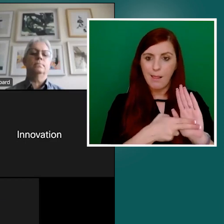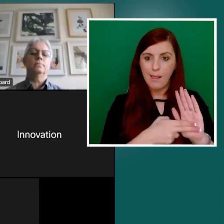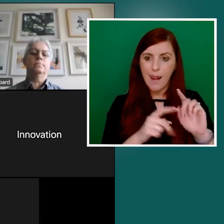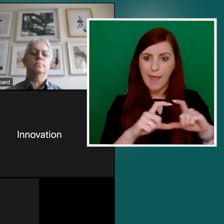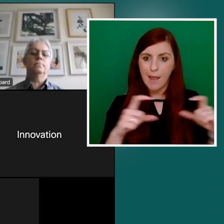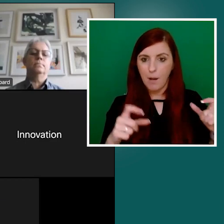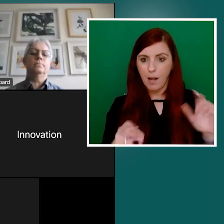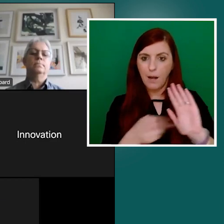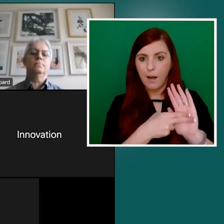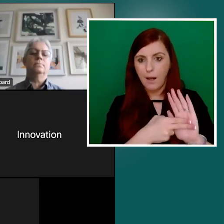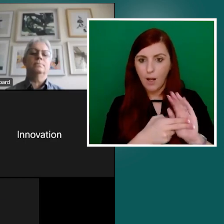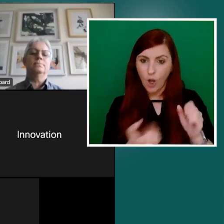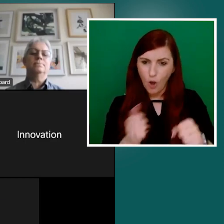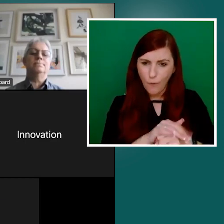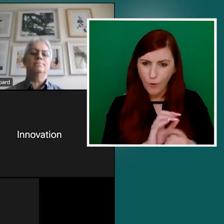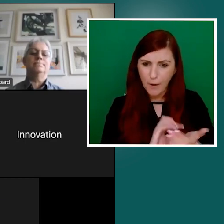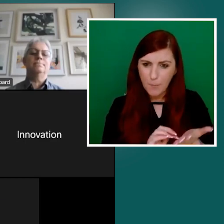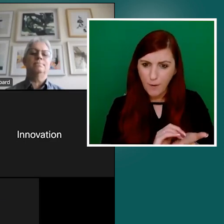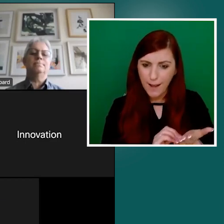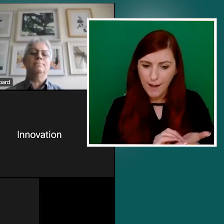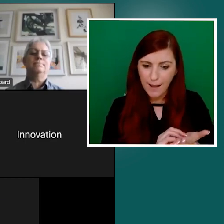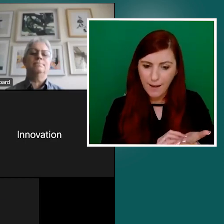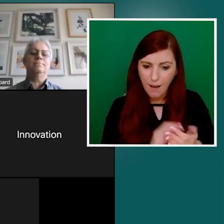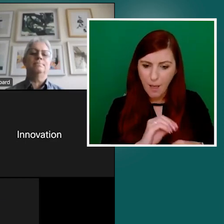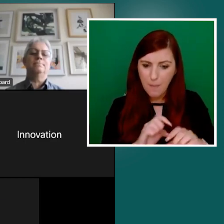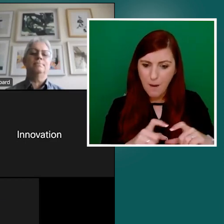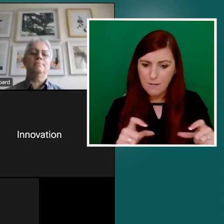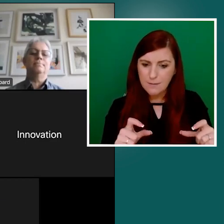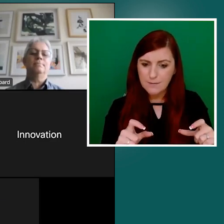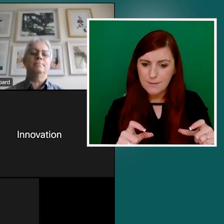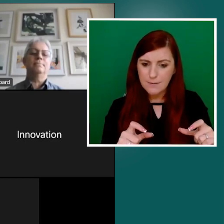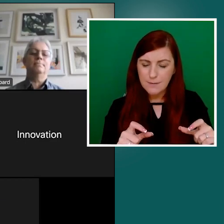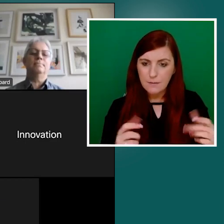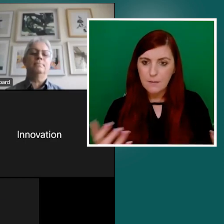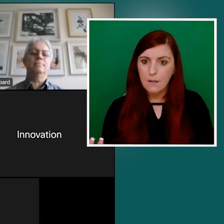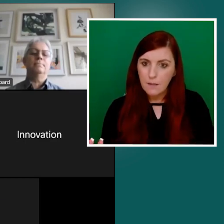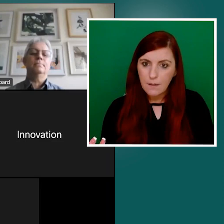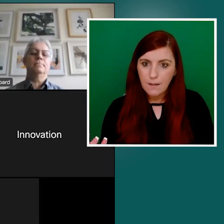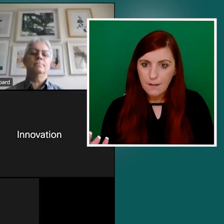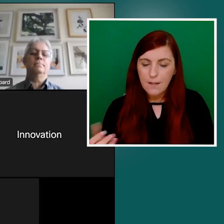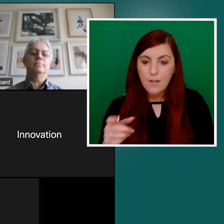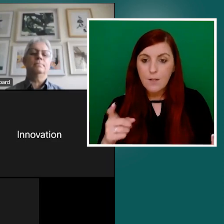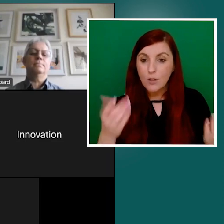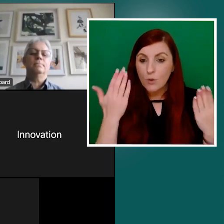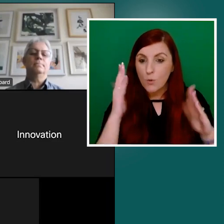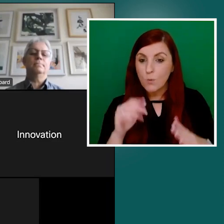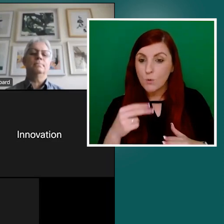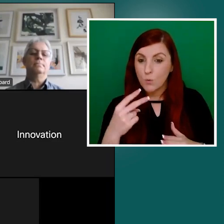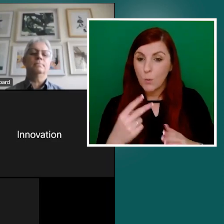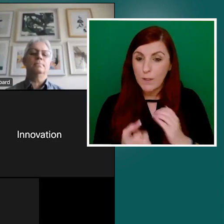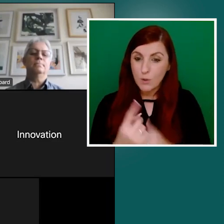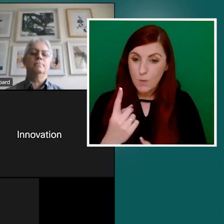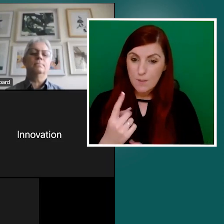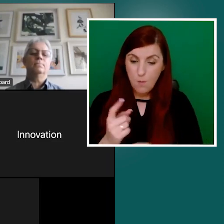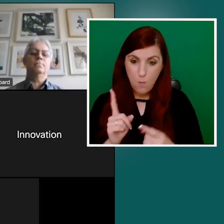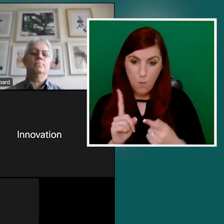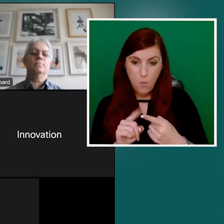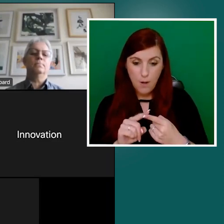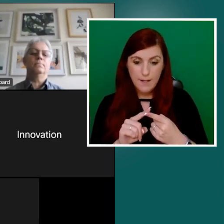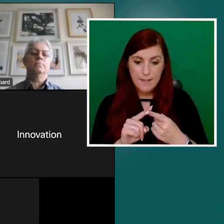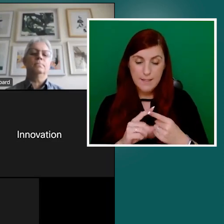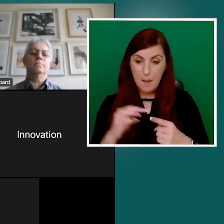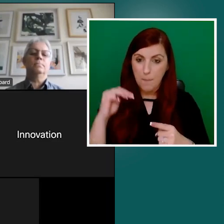the box. So, what this highlights is two things. One, the importance, if you like, of having information